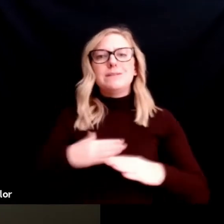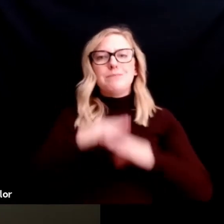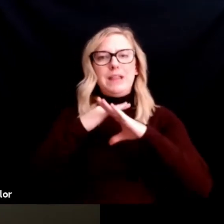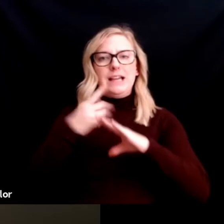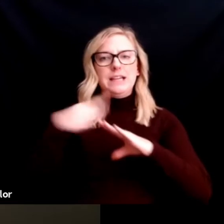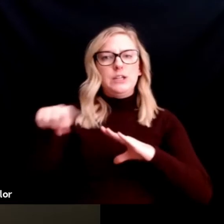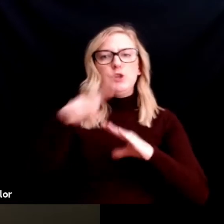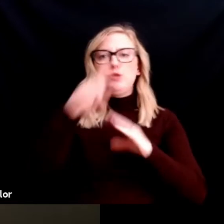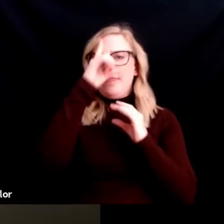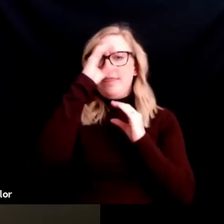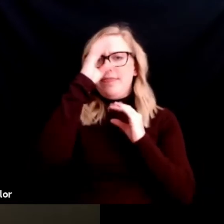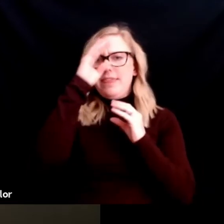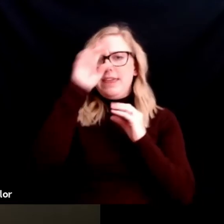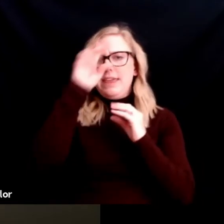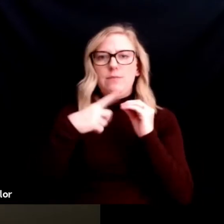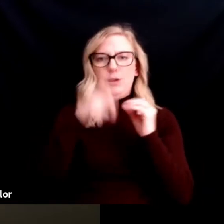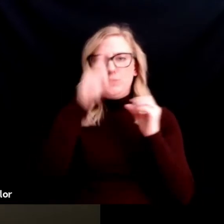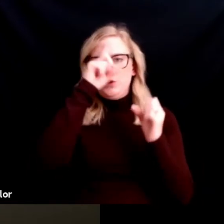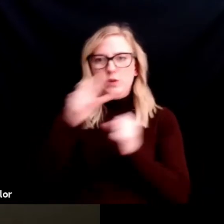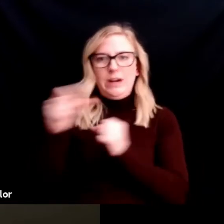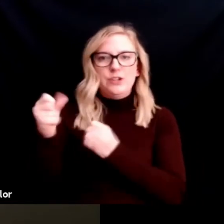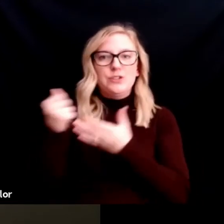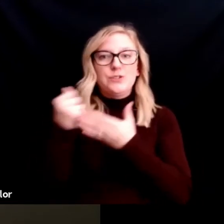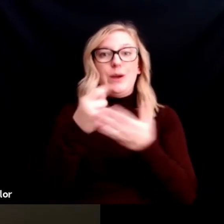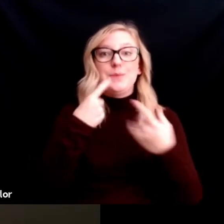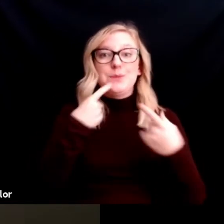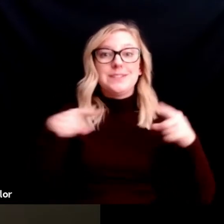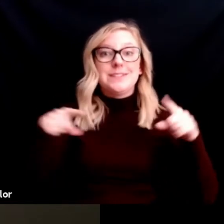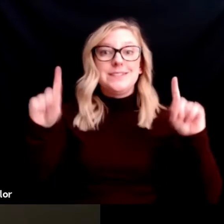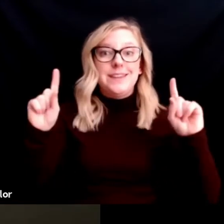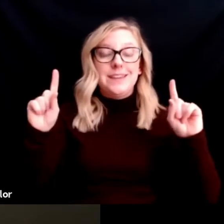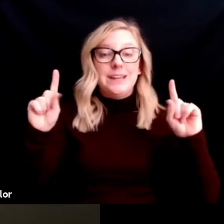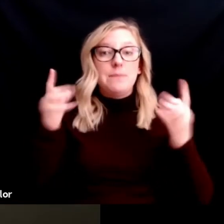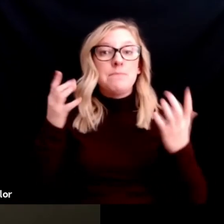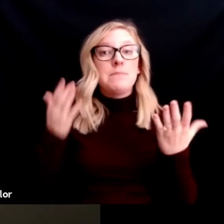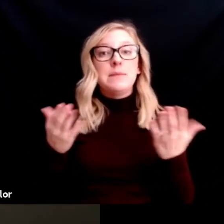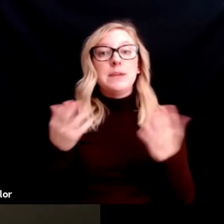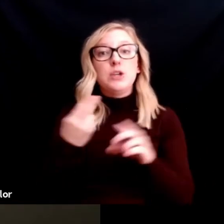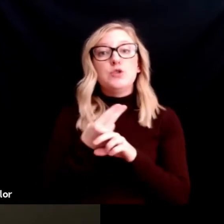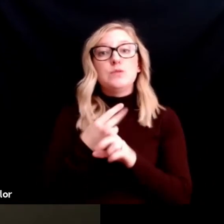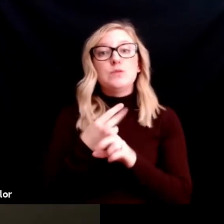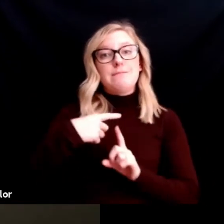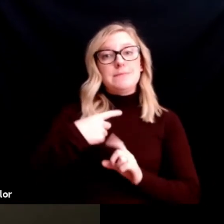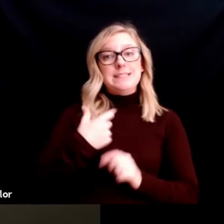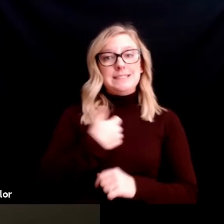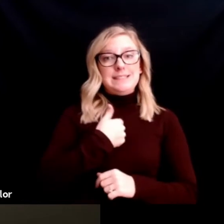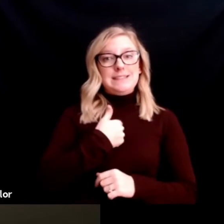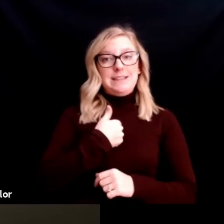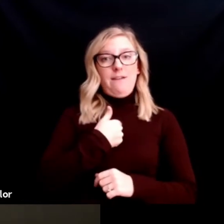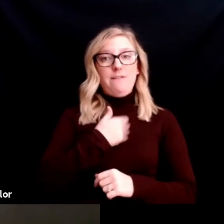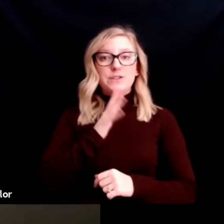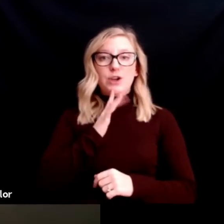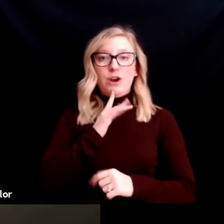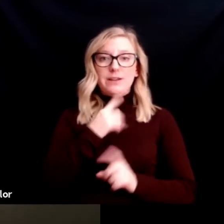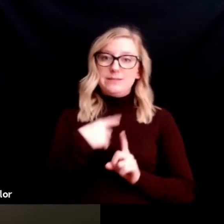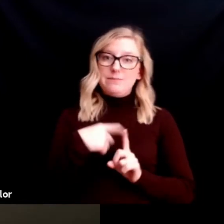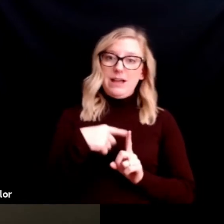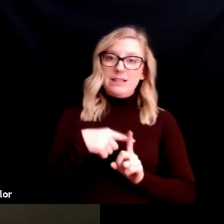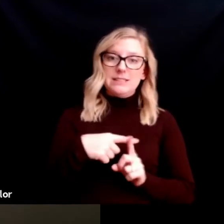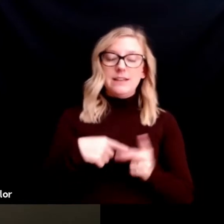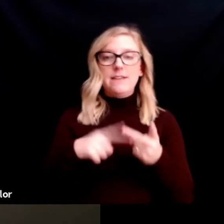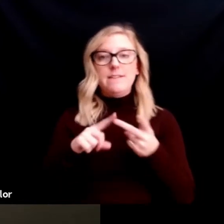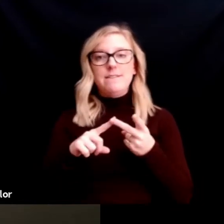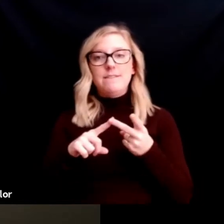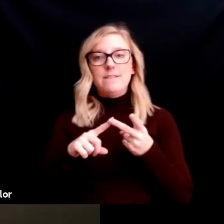could help you succeed. So, could you use some positive self-talk? Do you have a trusted adult or friend that could support